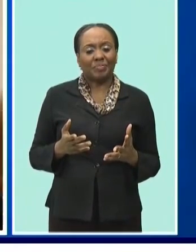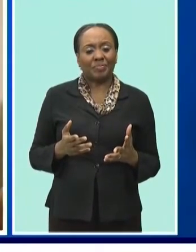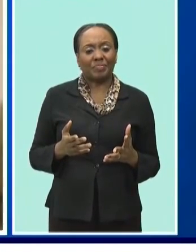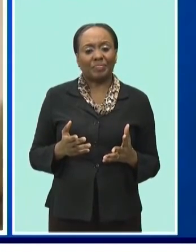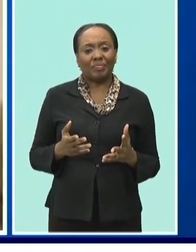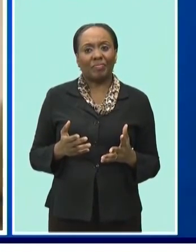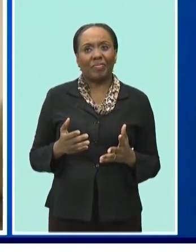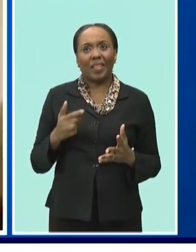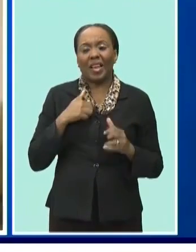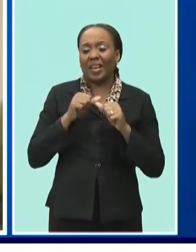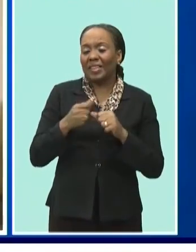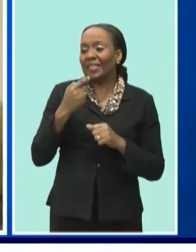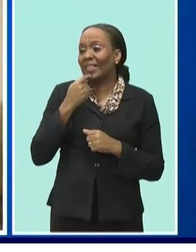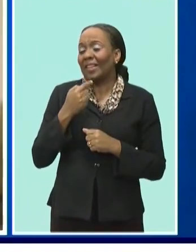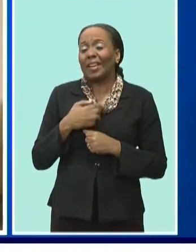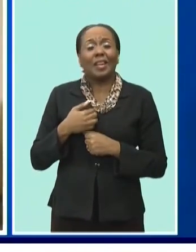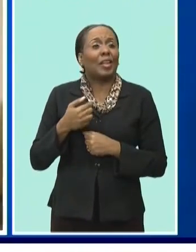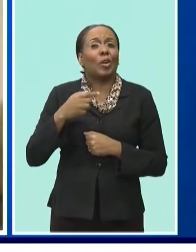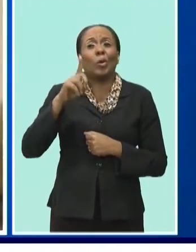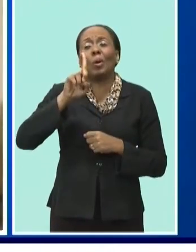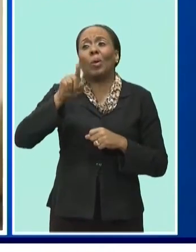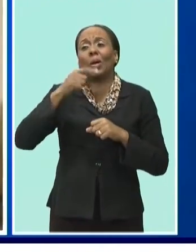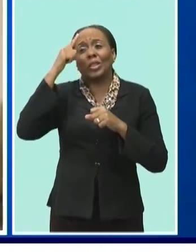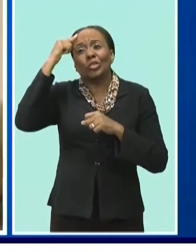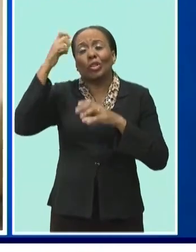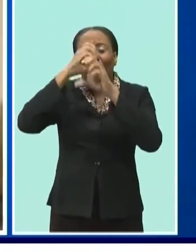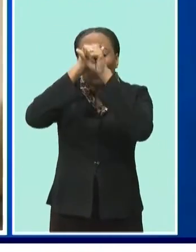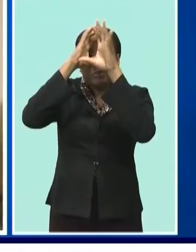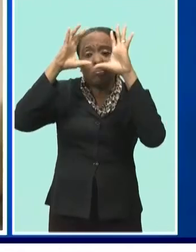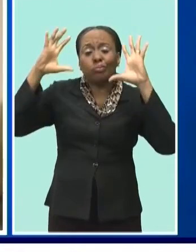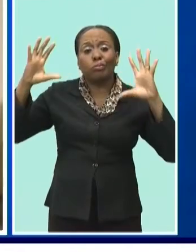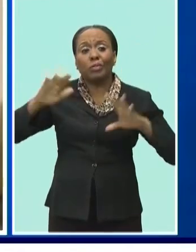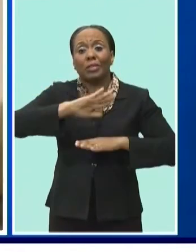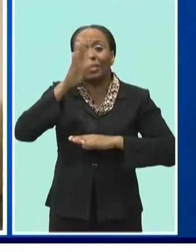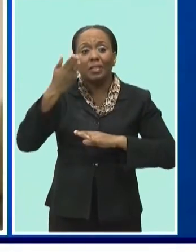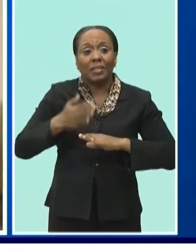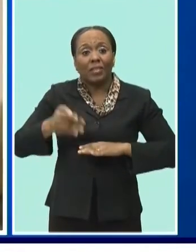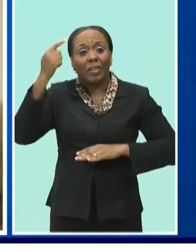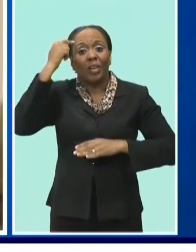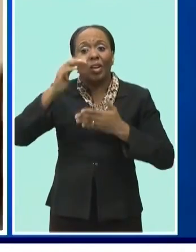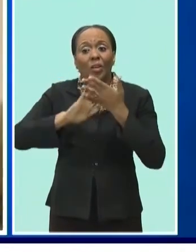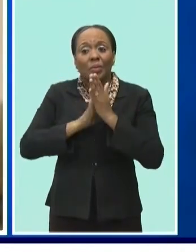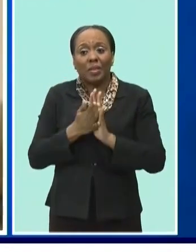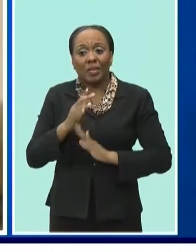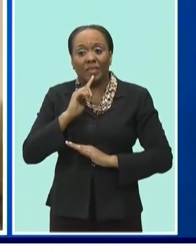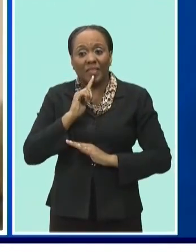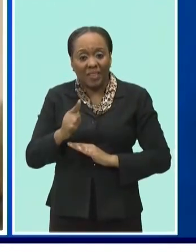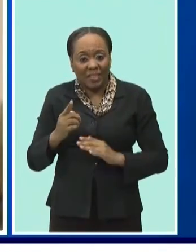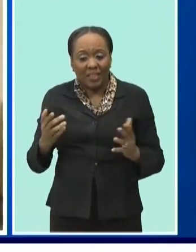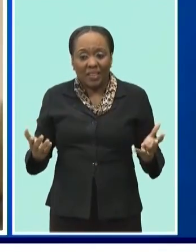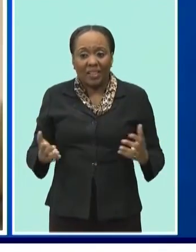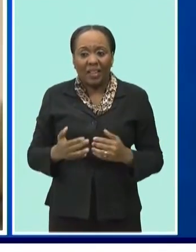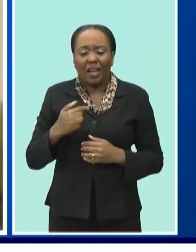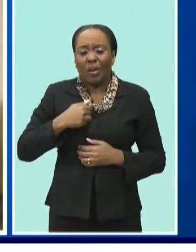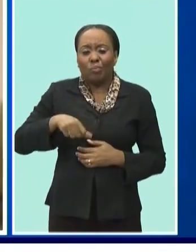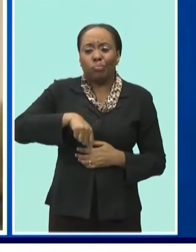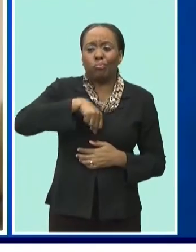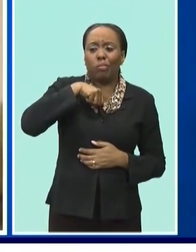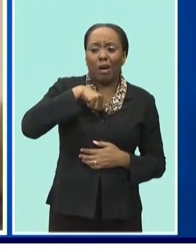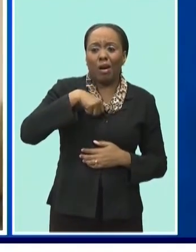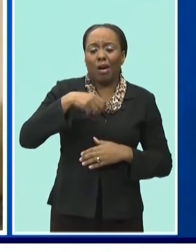I keep saying it, this is stuff dreams are made of. I couldn't be more proud and more honored and more humble to